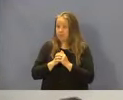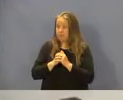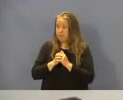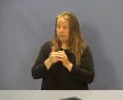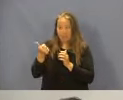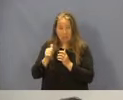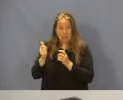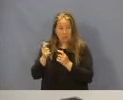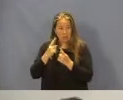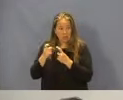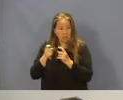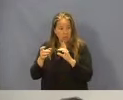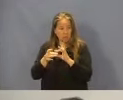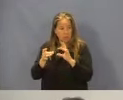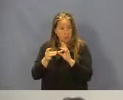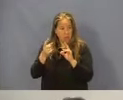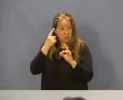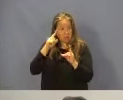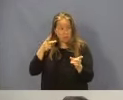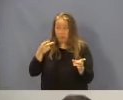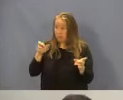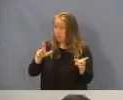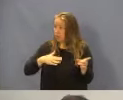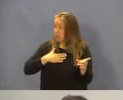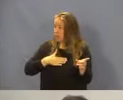Any questions or comments for Peter, please?